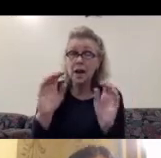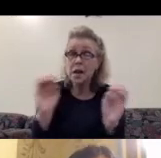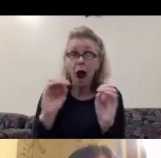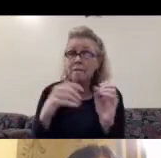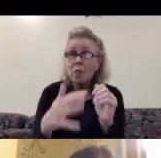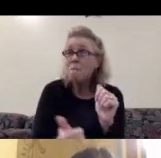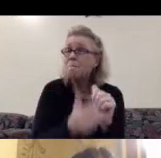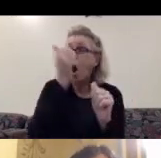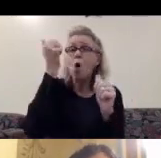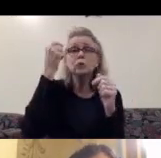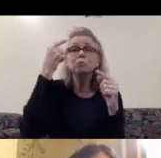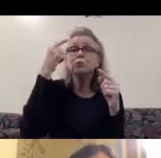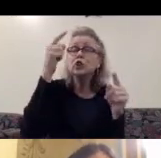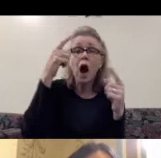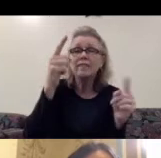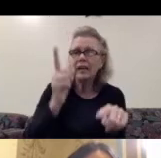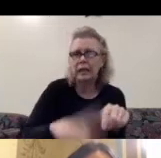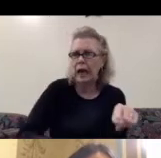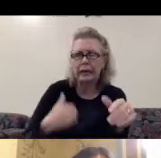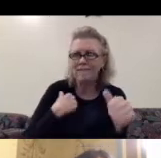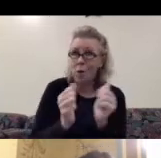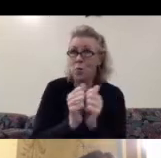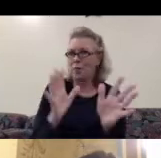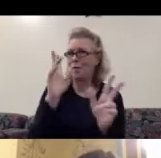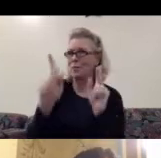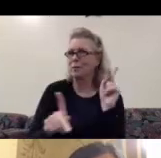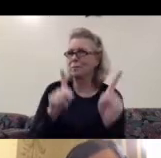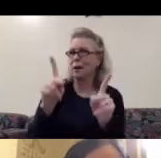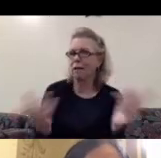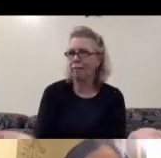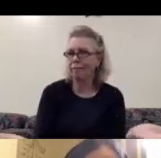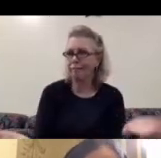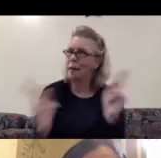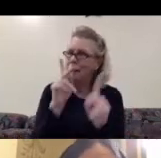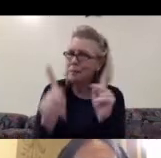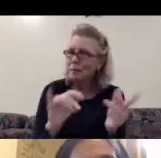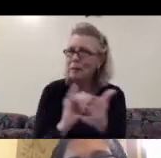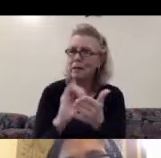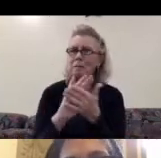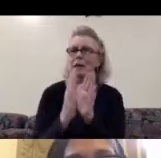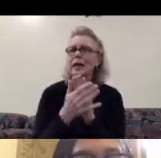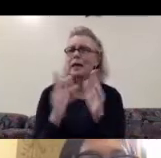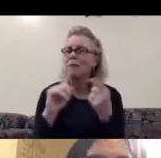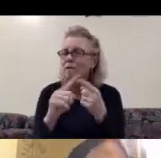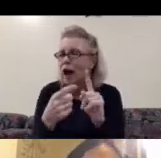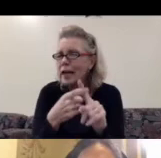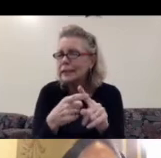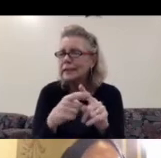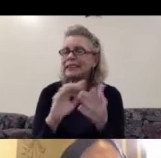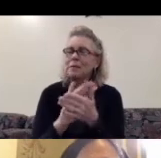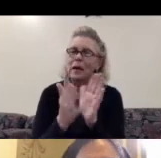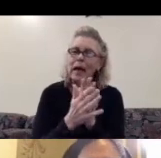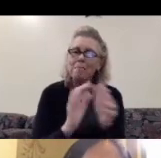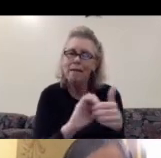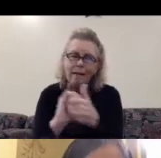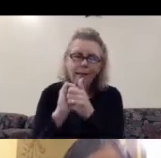Next the people, all the people that became friends or became collaborators in all the places. Next